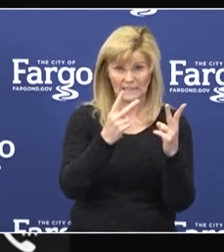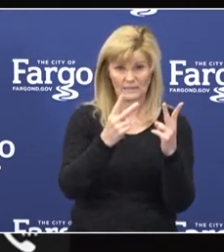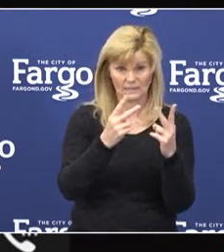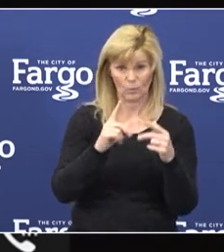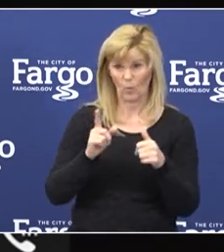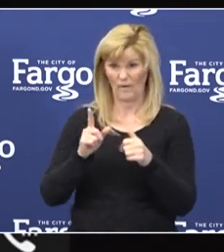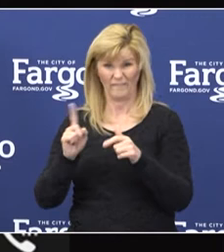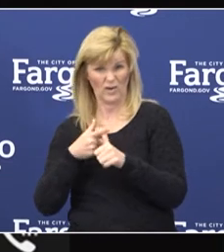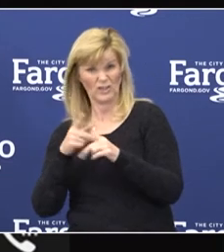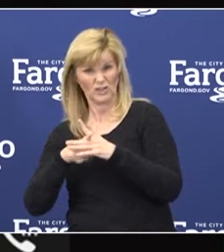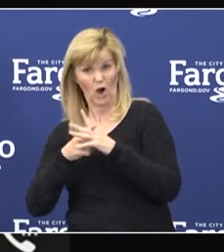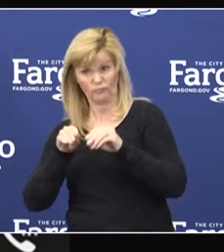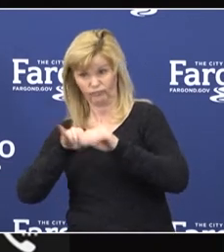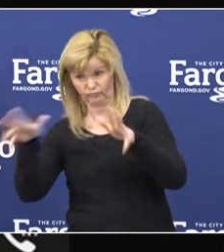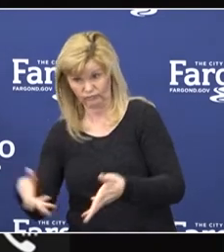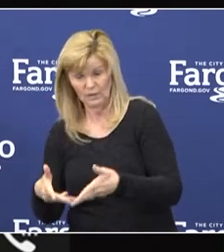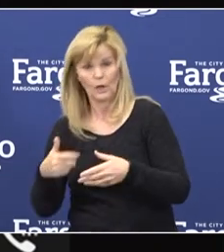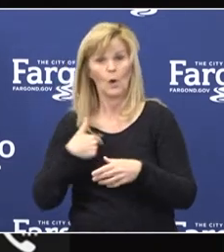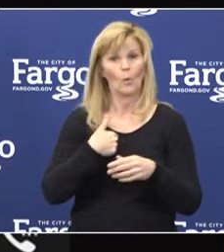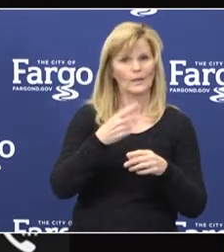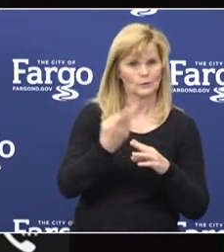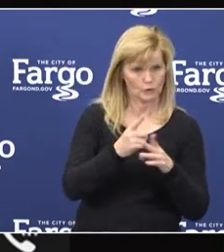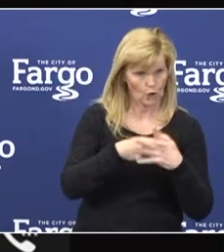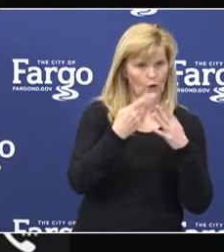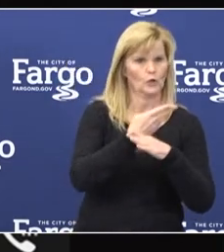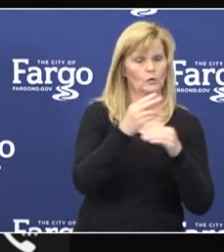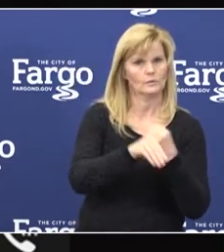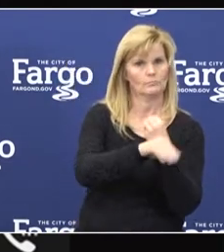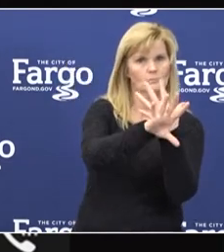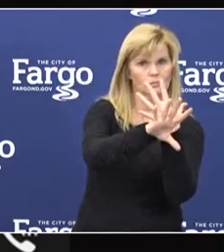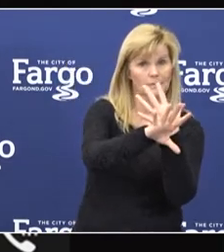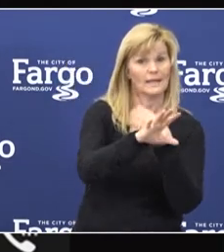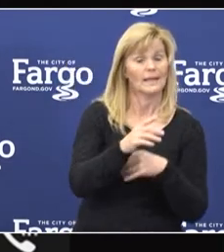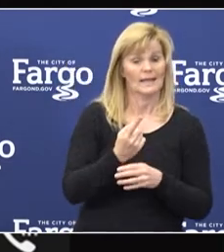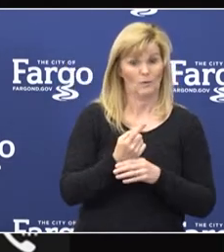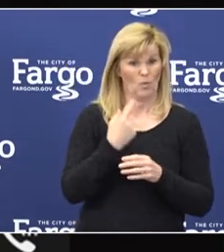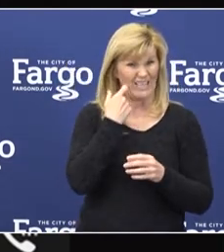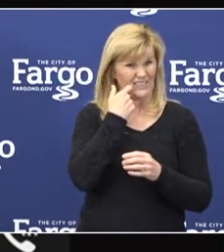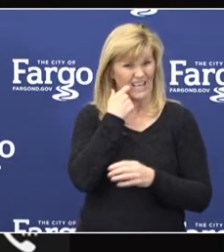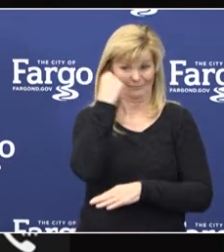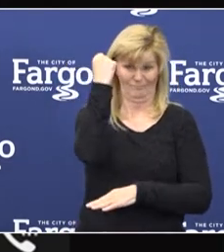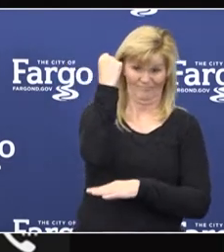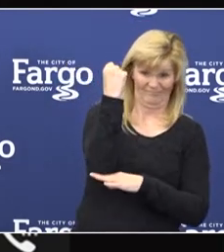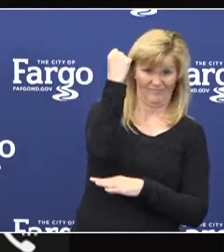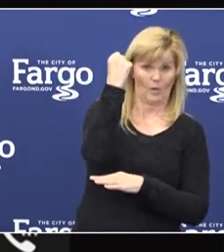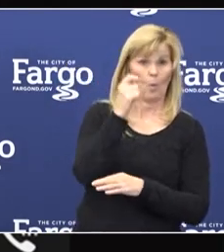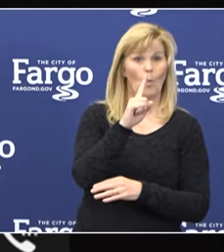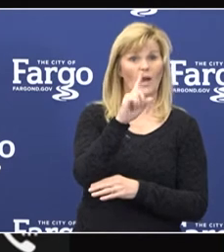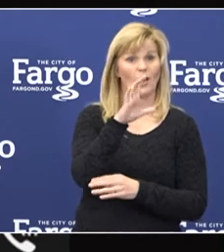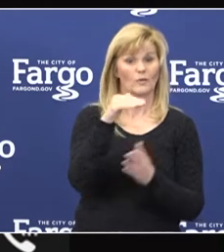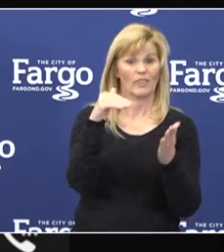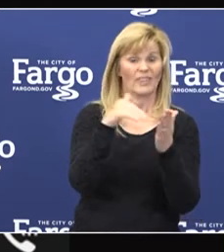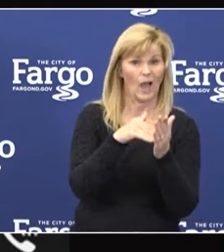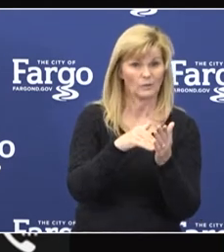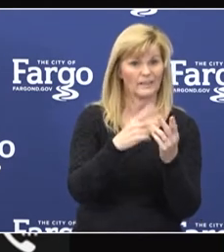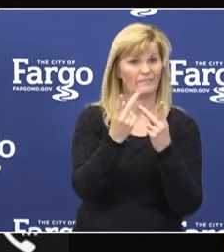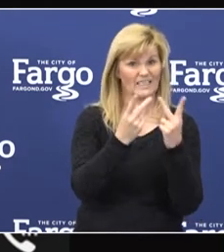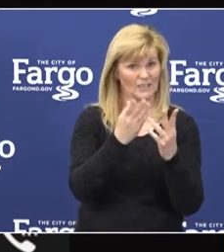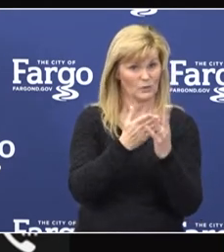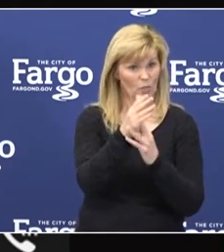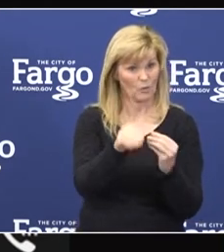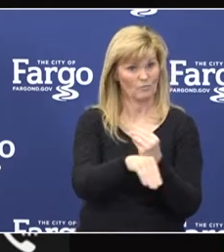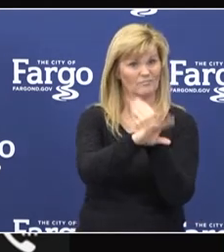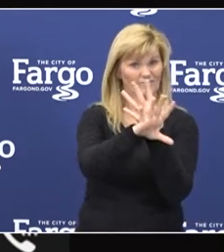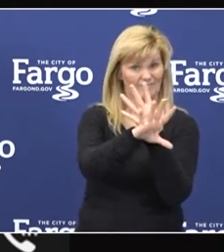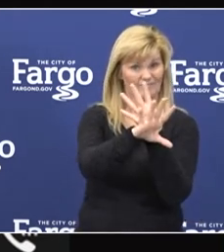the pandemic, yesterday, hit a milestone of providing over 100,000 patient visits by virtual